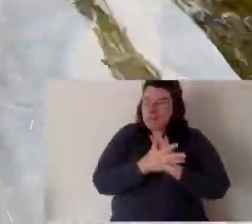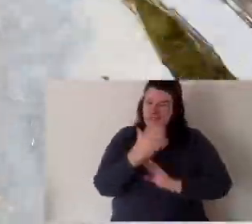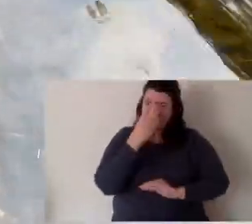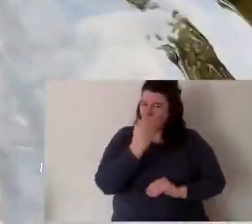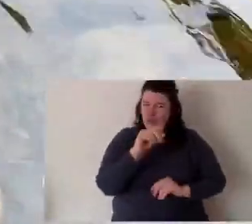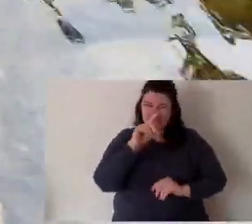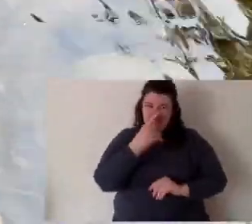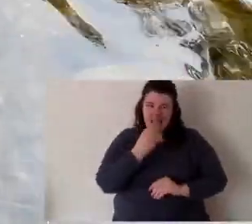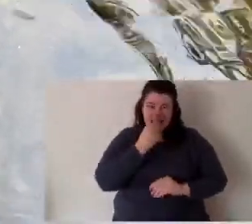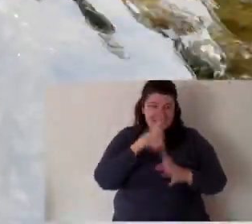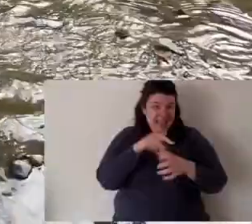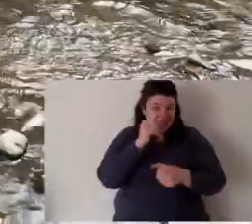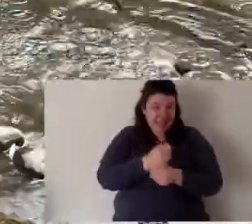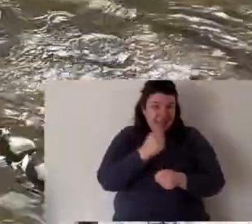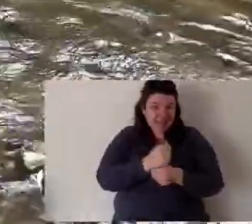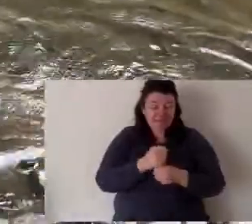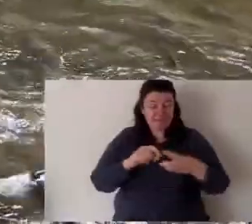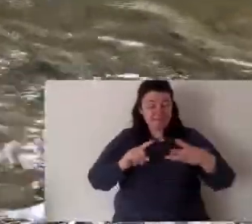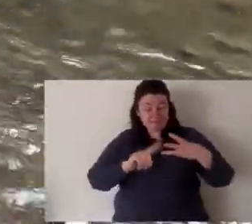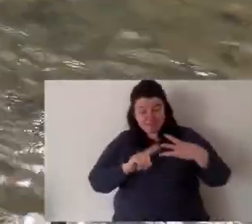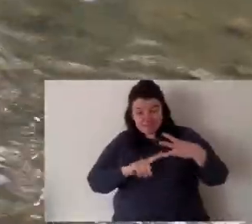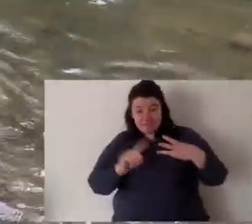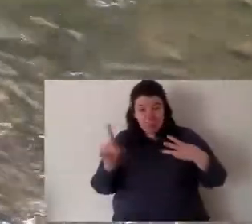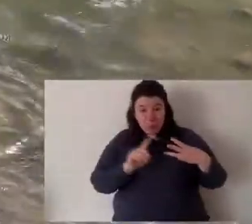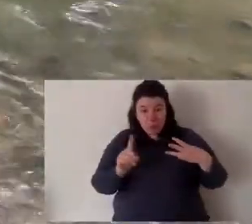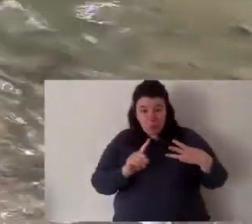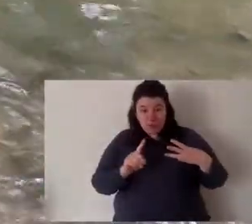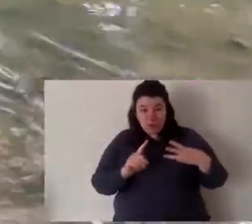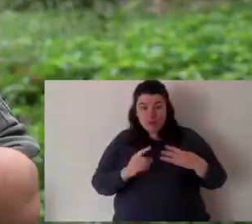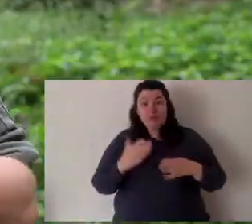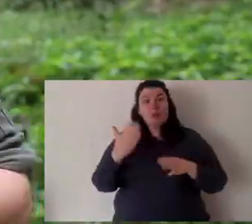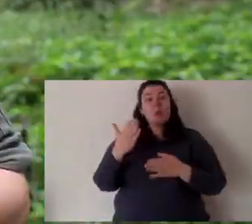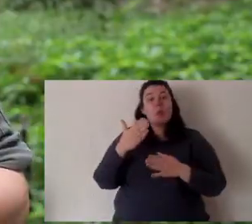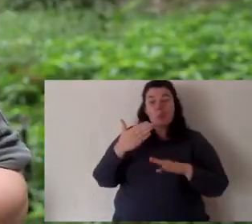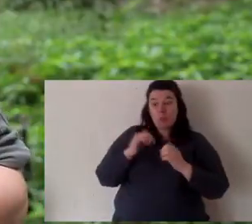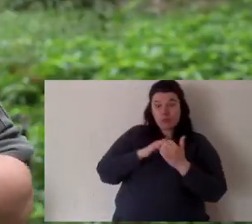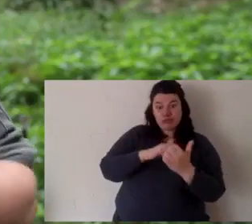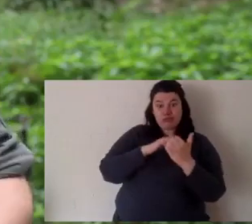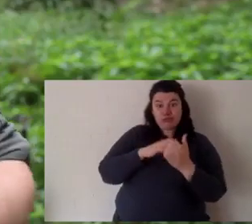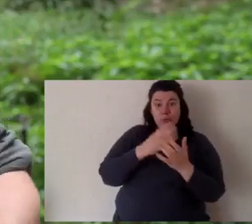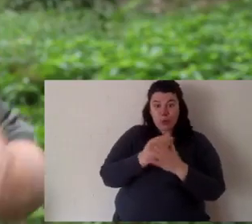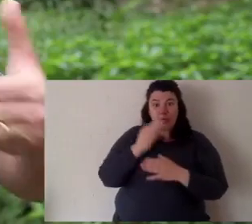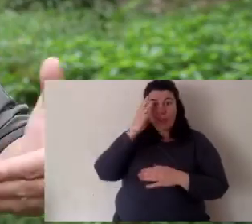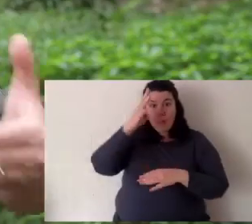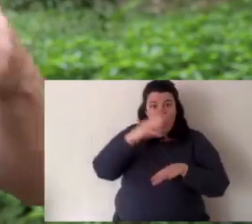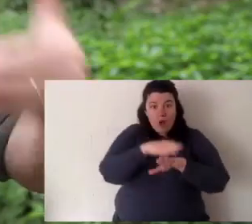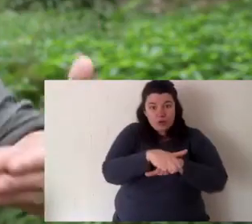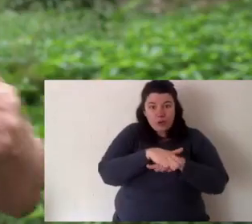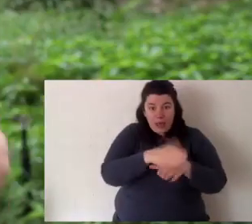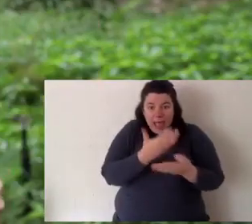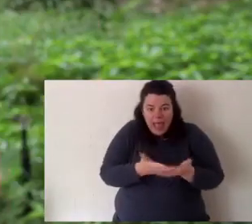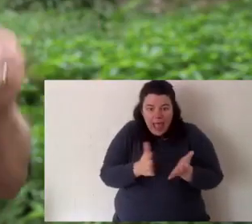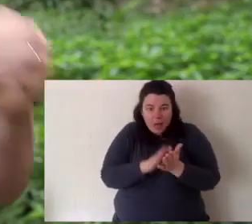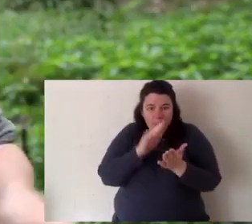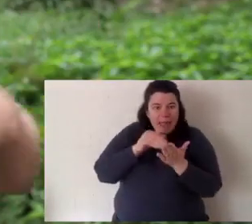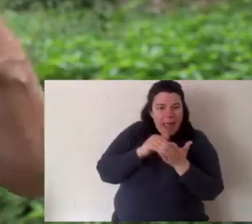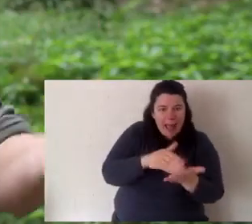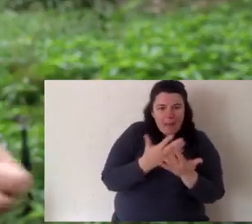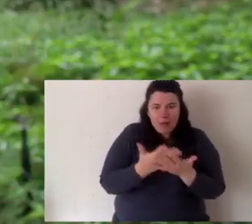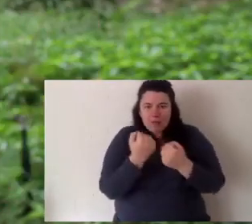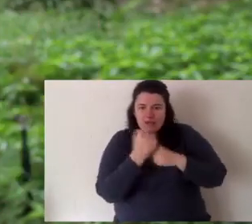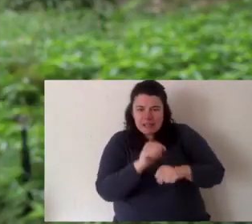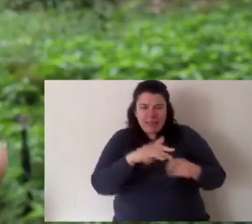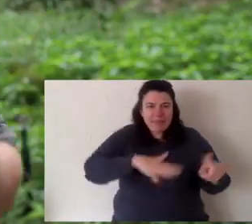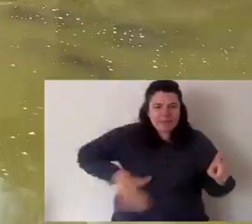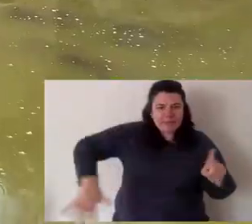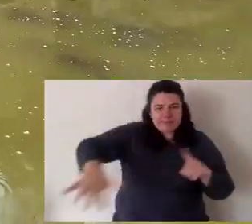hatchlings back in the waterway. And the feral fox can't eat the eggs. And the last is to work in situ. And in situ means with the wild